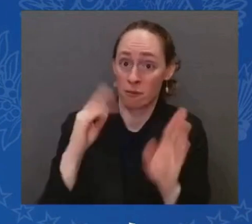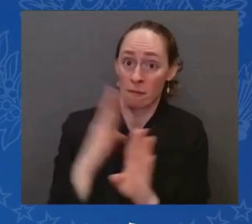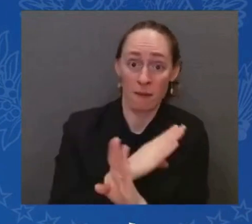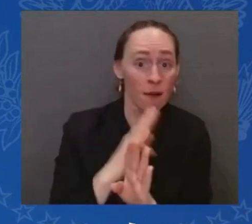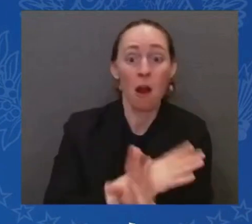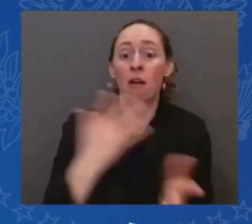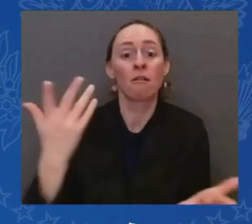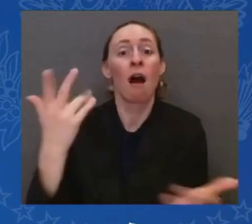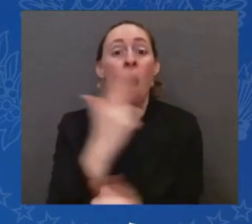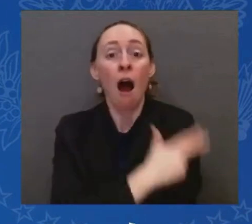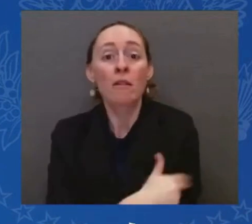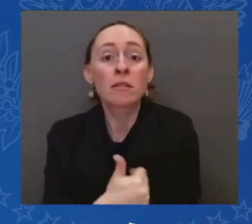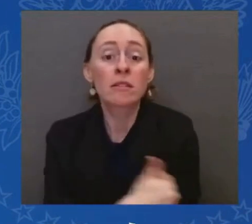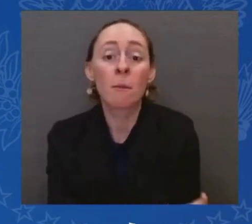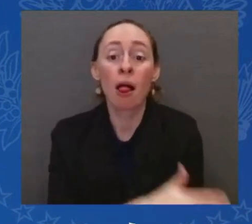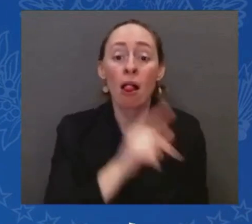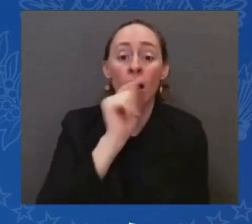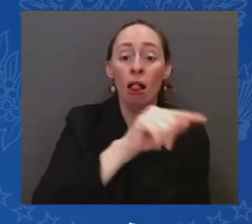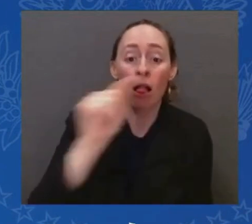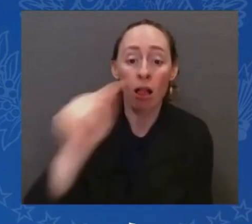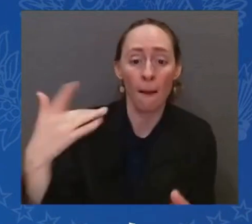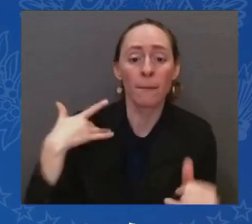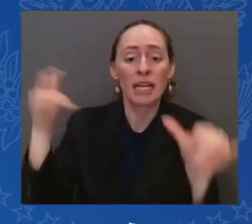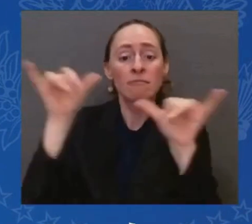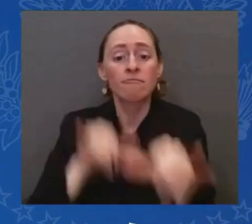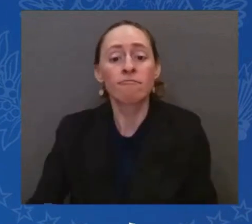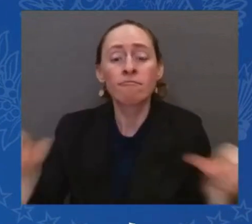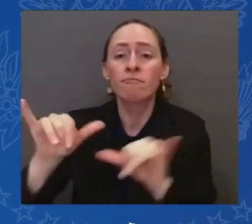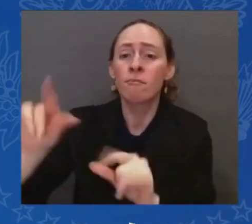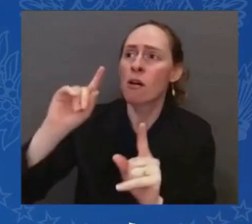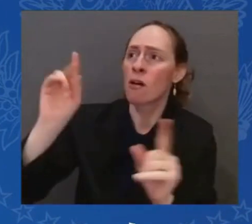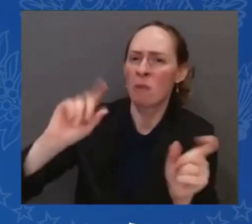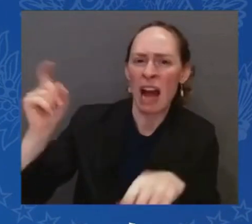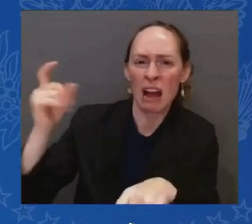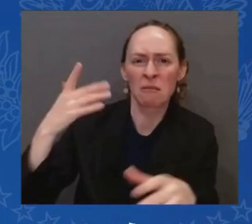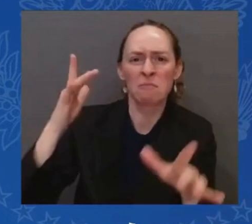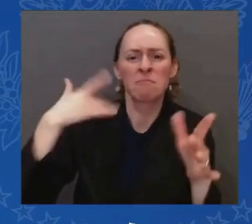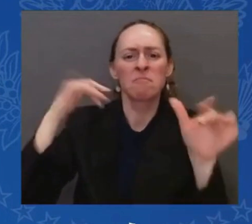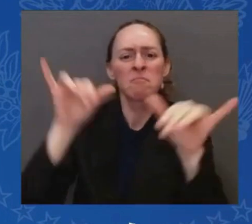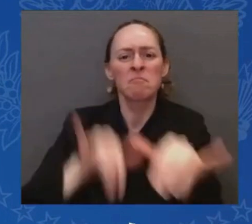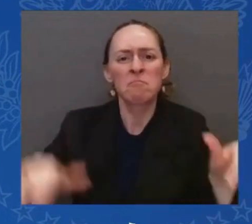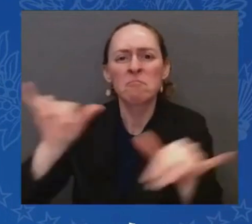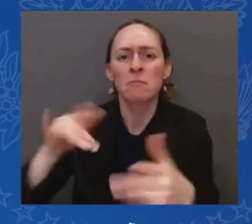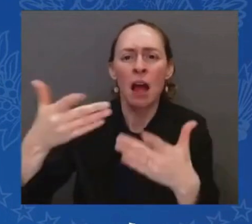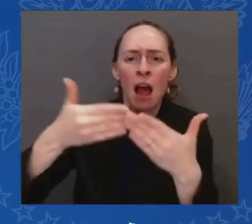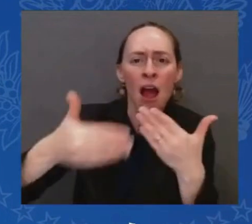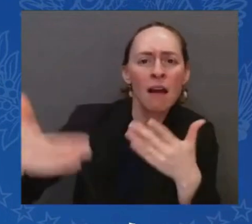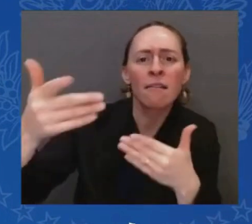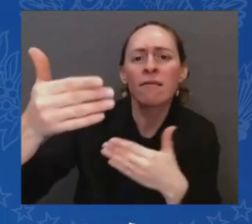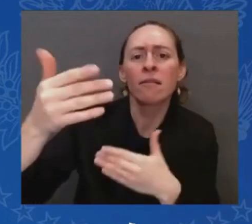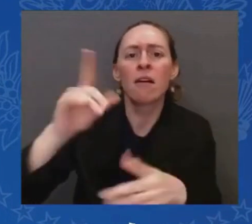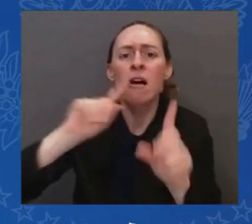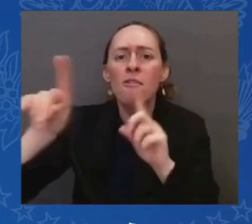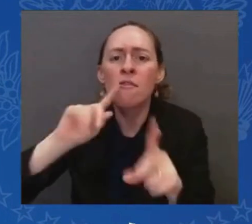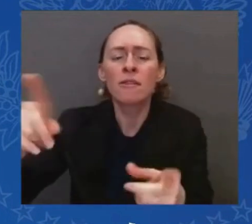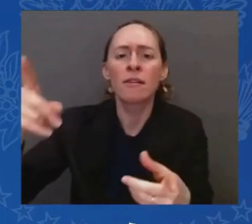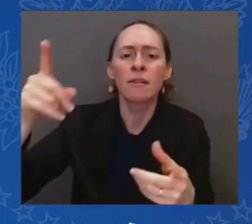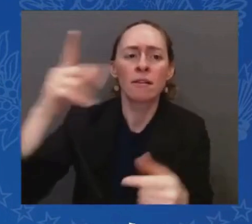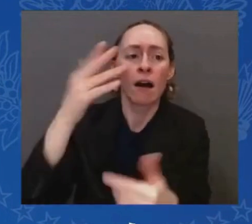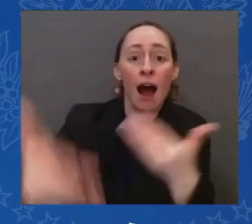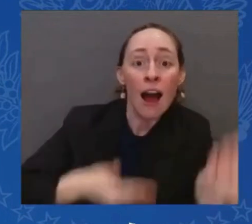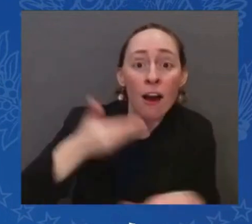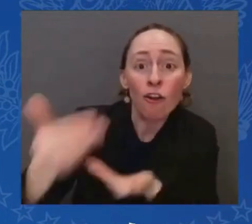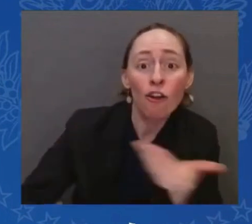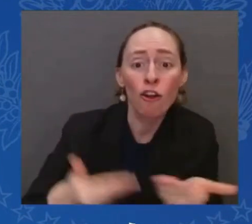hire doctors, knowing the money would be there. And we're going to keep fighting to make sure that funding is a mandatory part of the federal